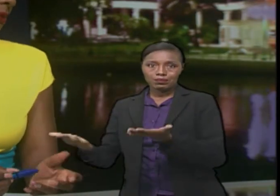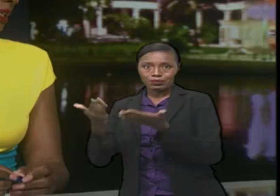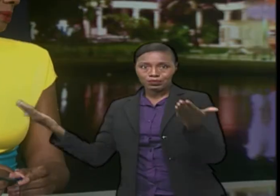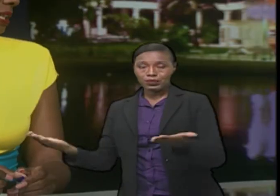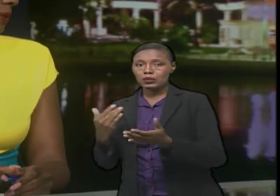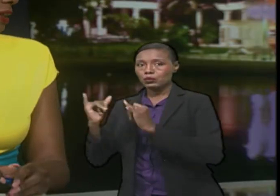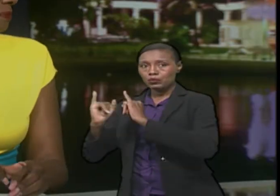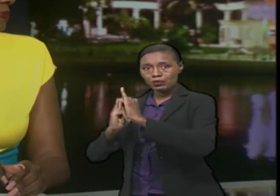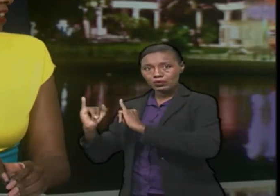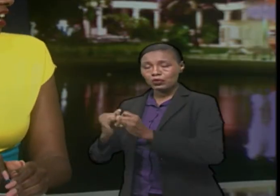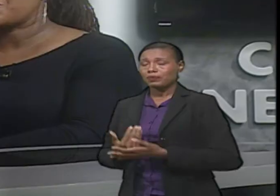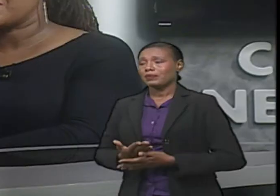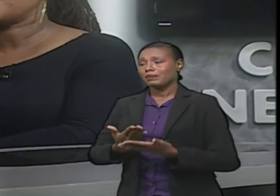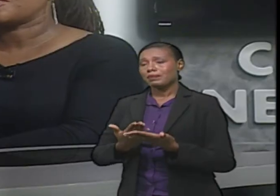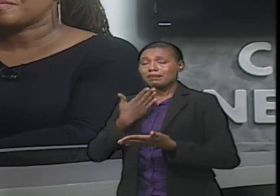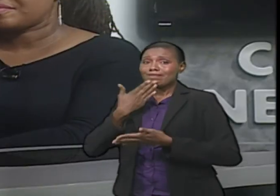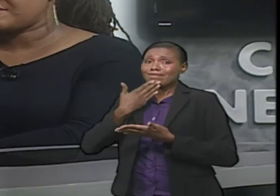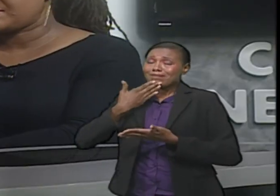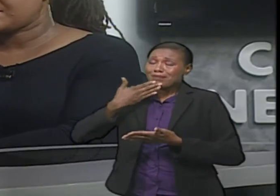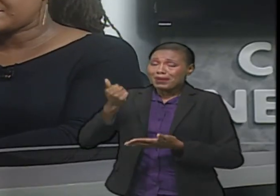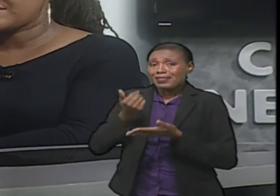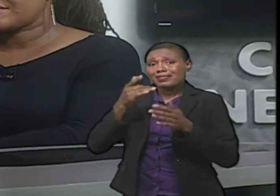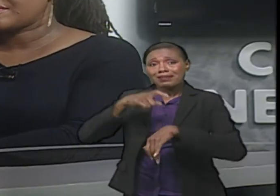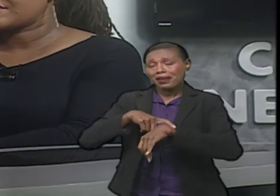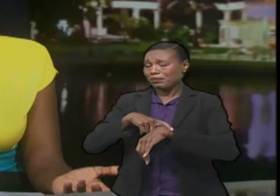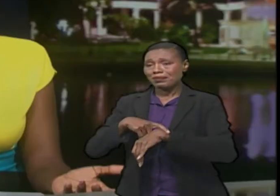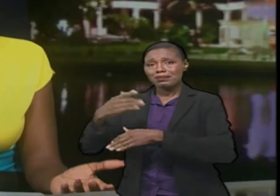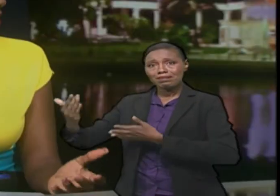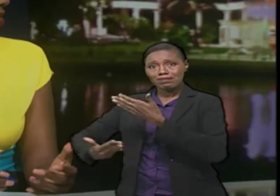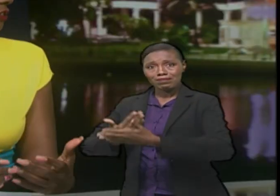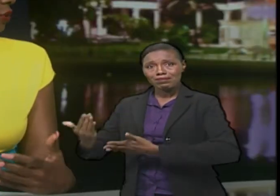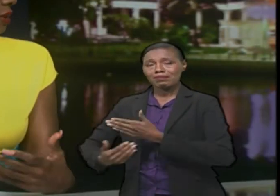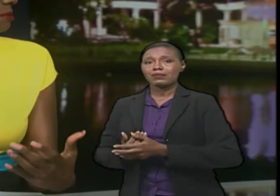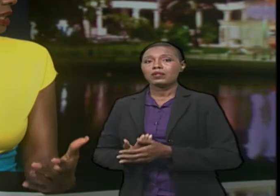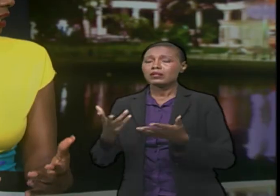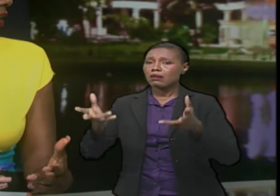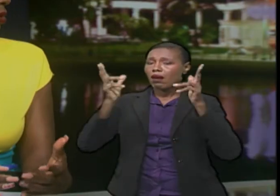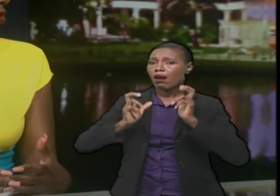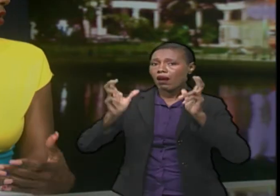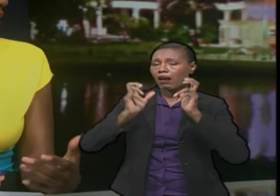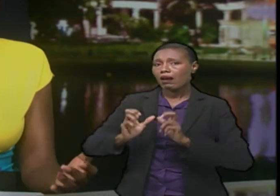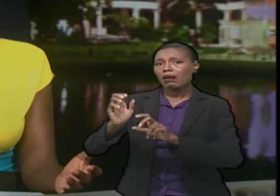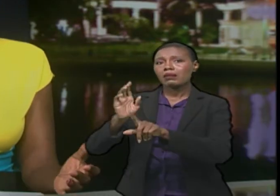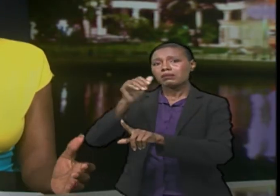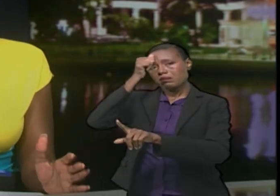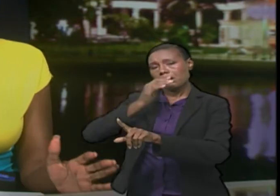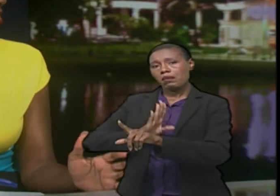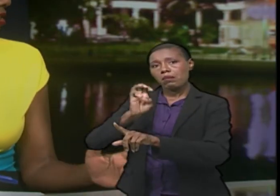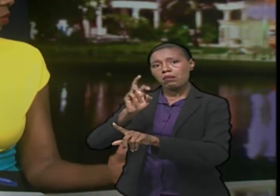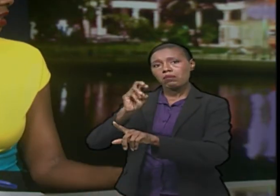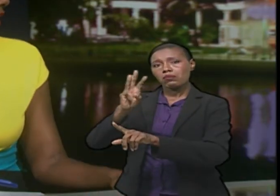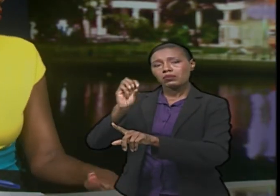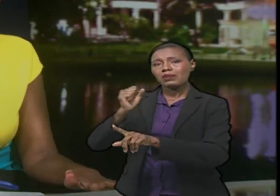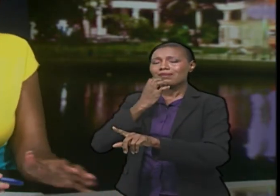but welcome anyway. Thank you so much. Now, we were just hearing about Mr. Brewster's love for the media, and I'm sure the association